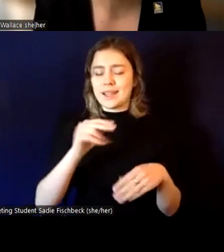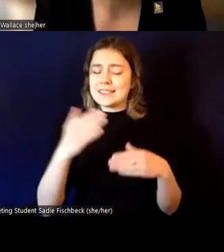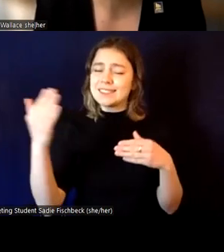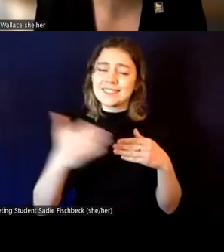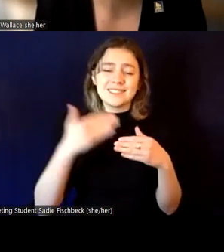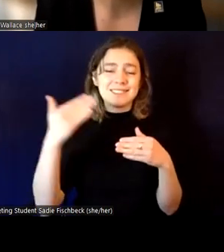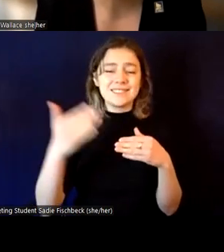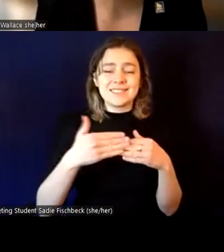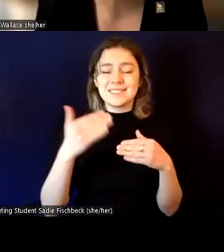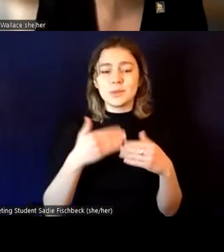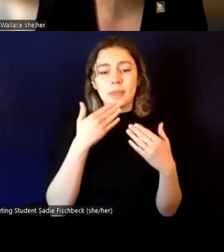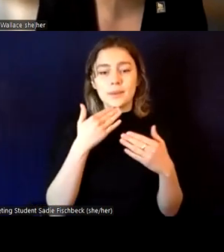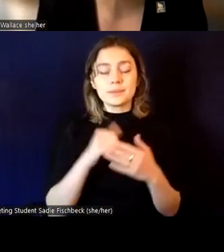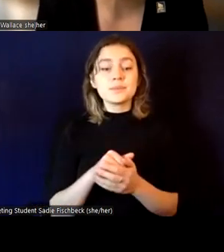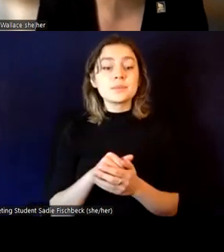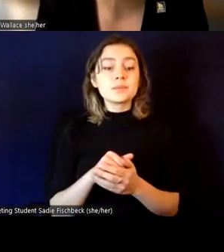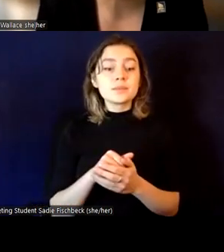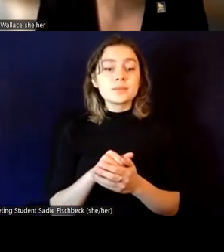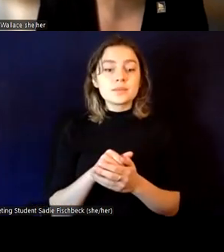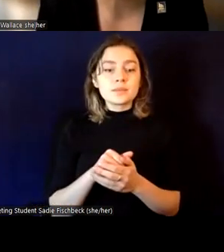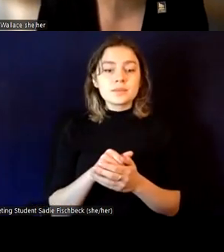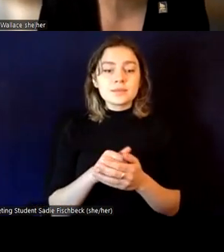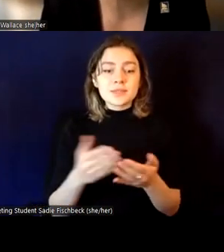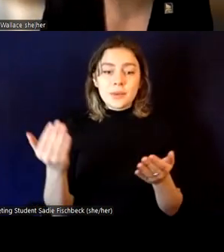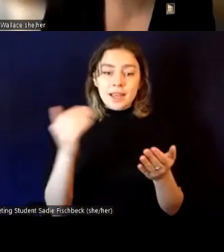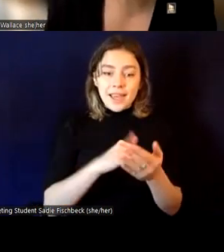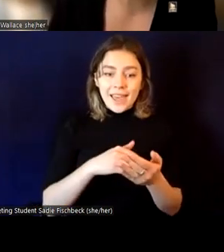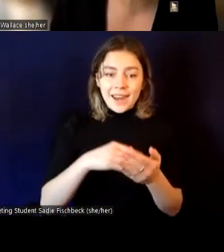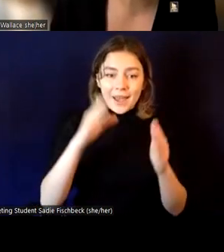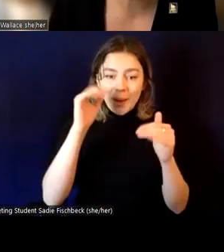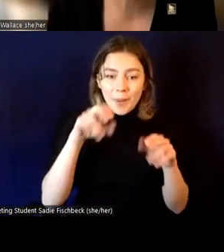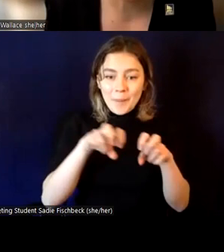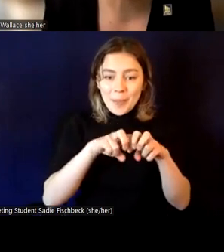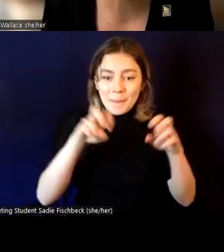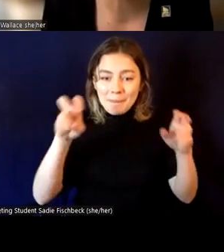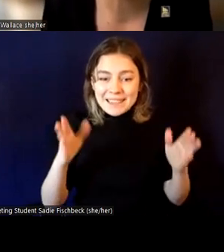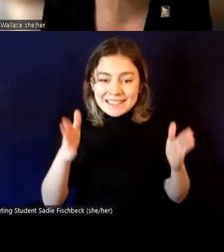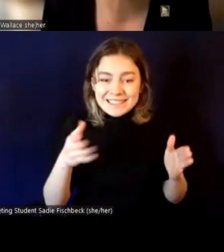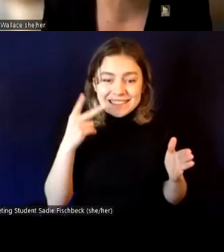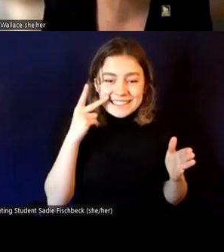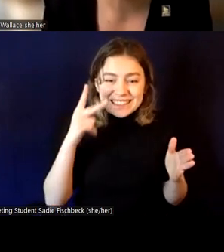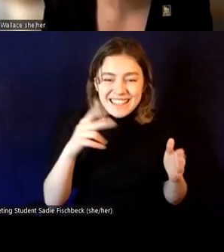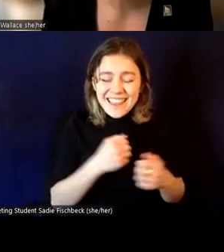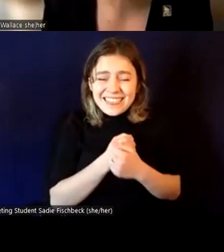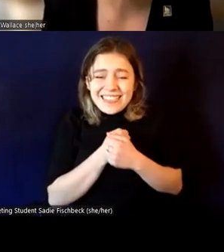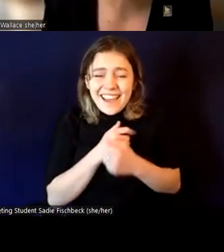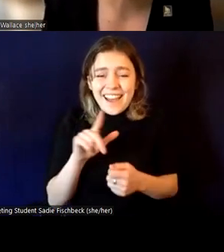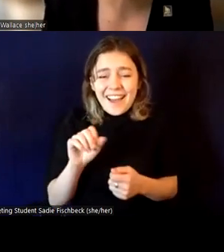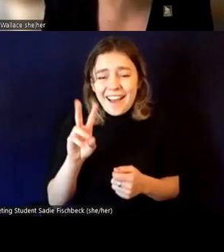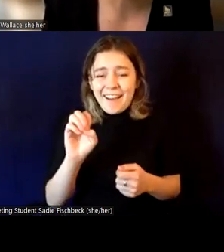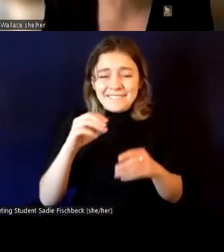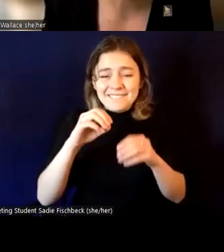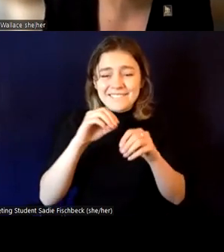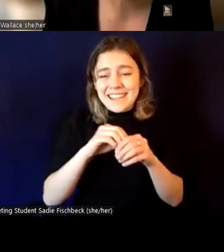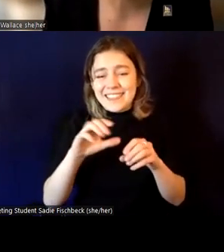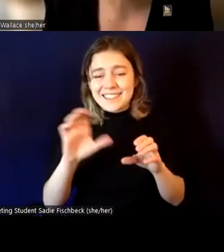so once again, I hope that everyone is, all of the panelists are seeing the effusive love in the chat for this session. Um, this has been